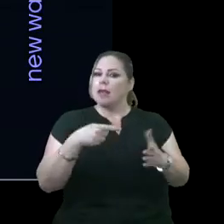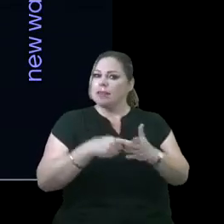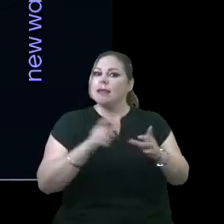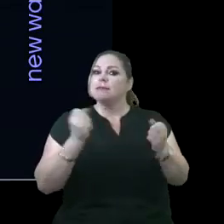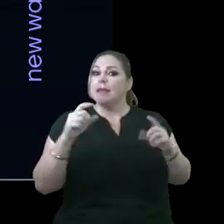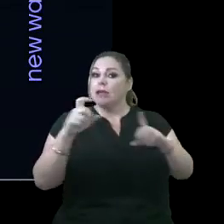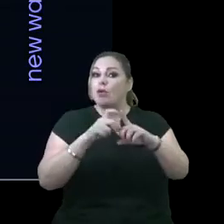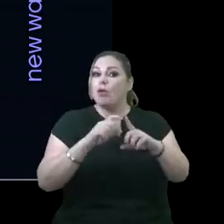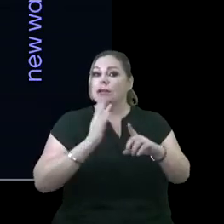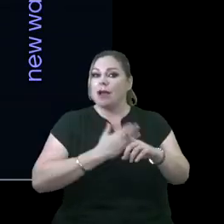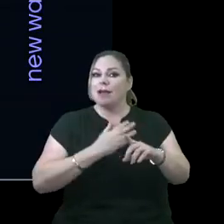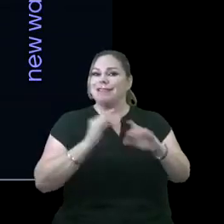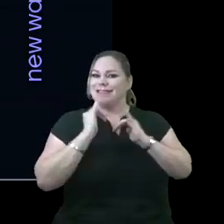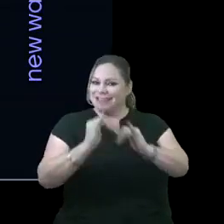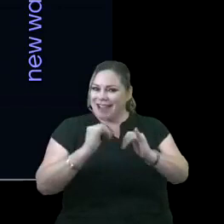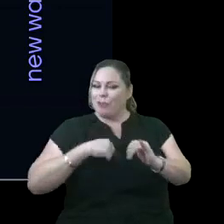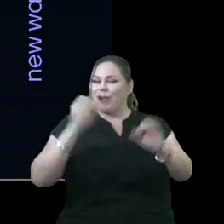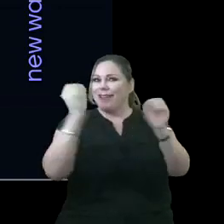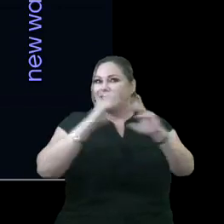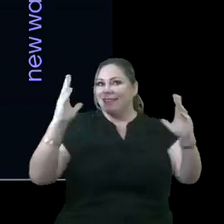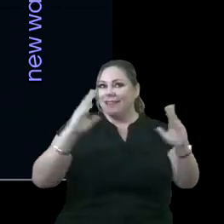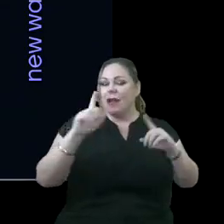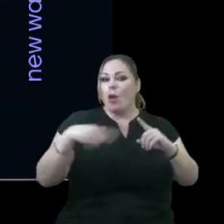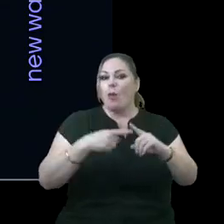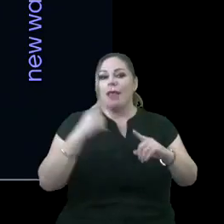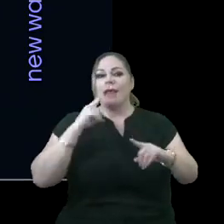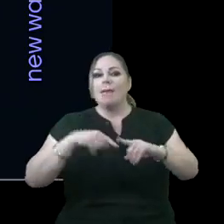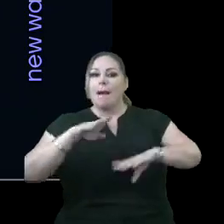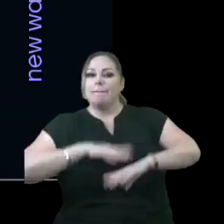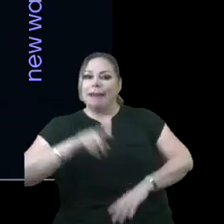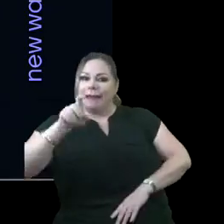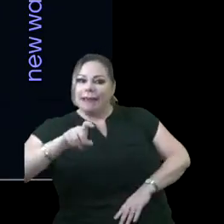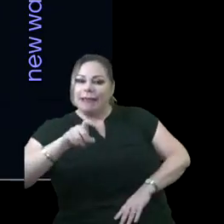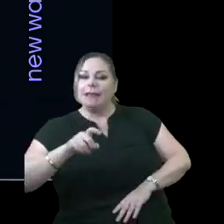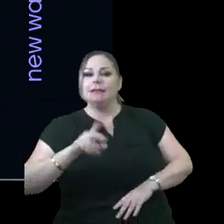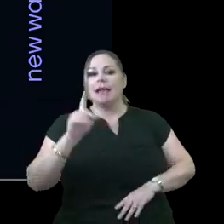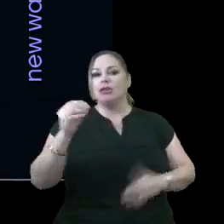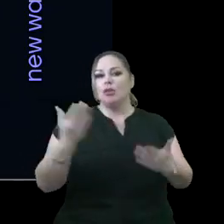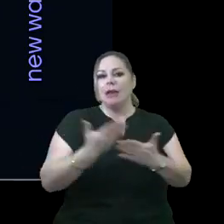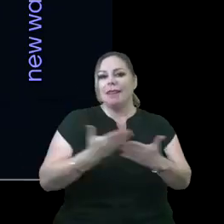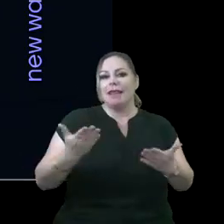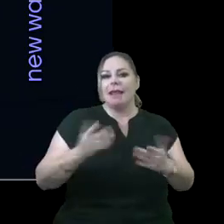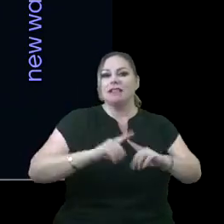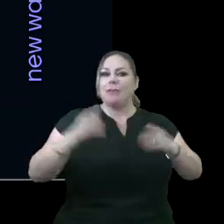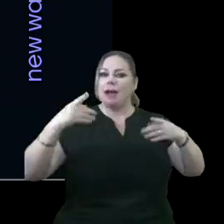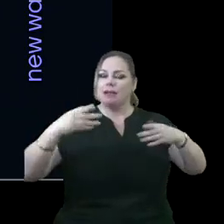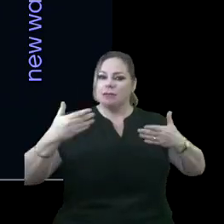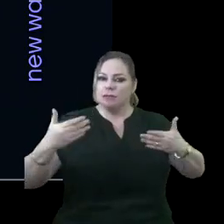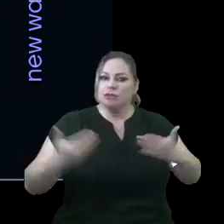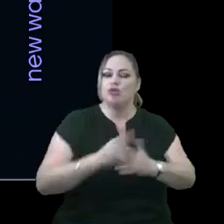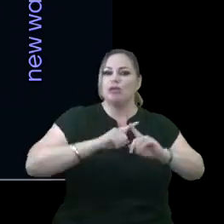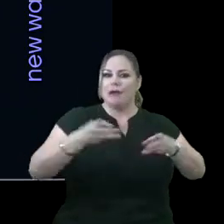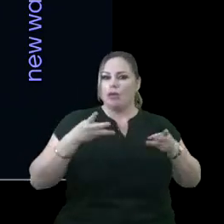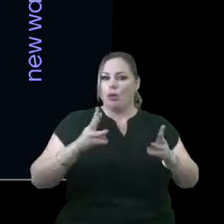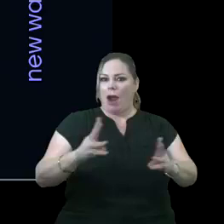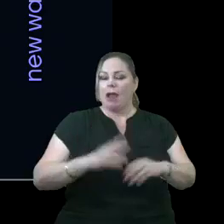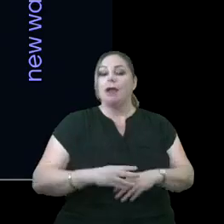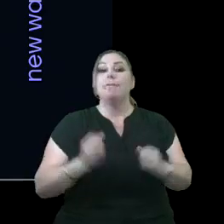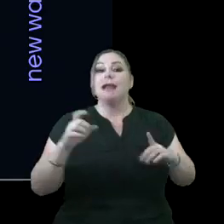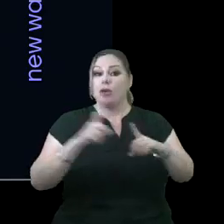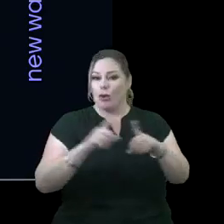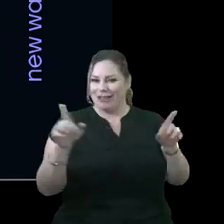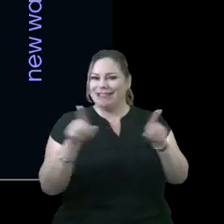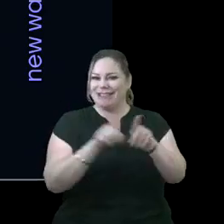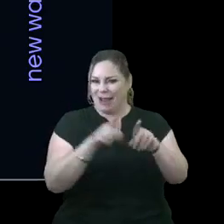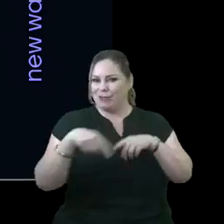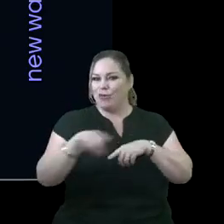words that are on our mind as we think and go about meeting needs and doing things in a new and different way. Many of these words also come to mind